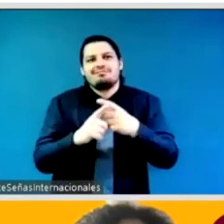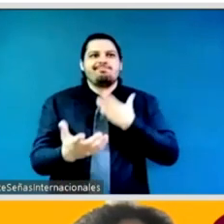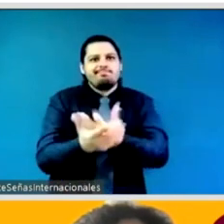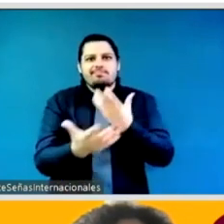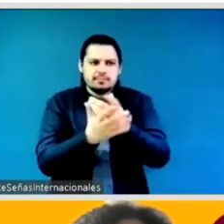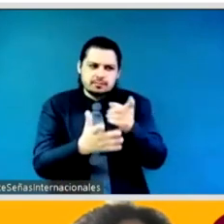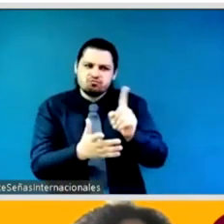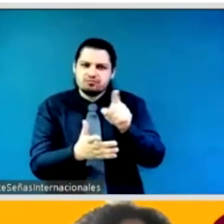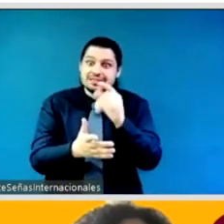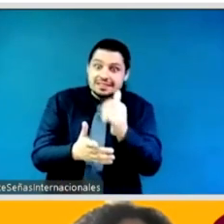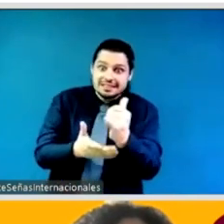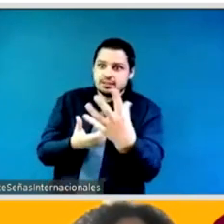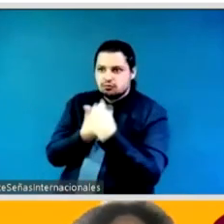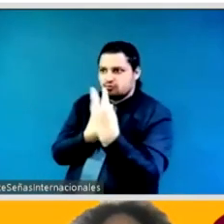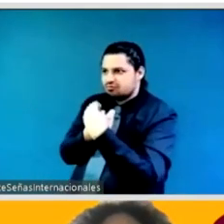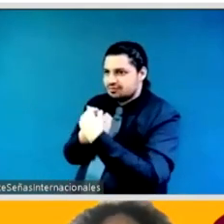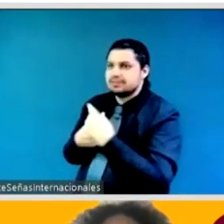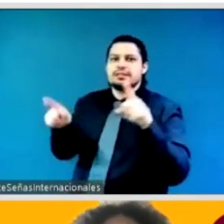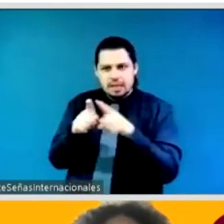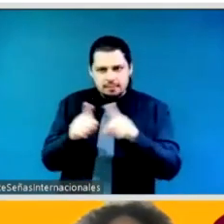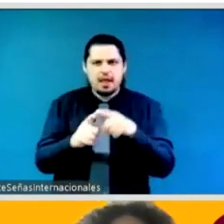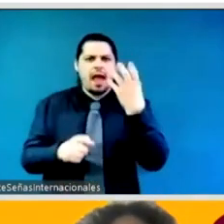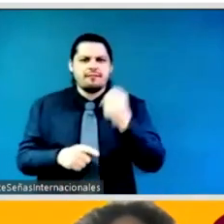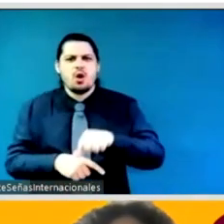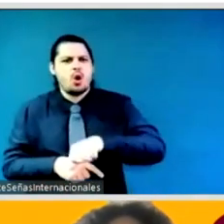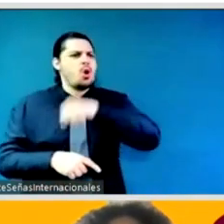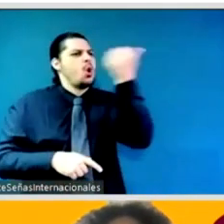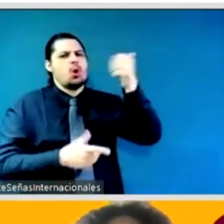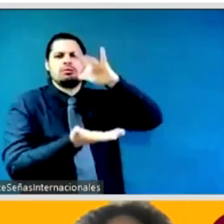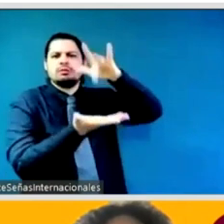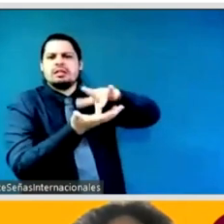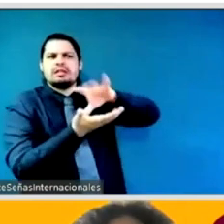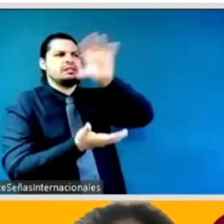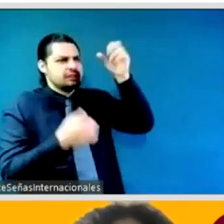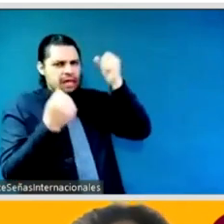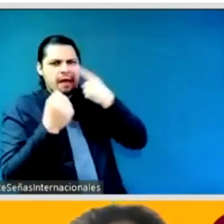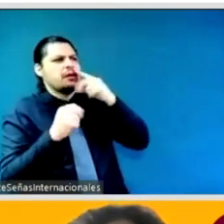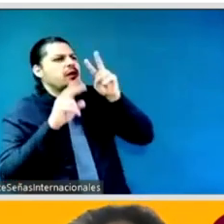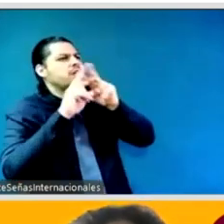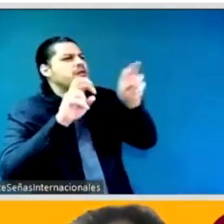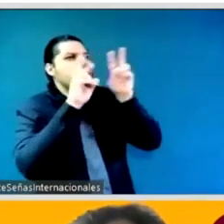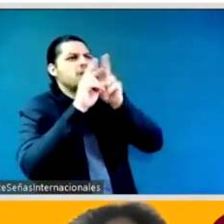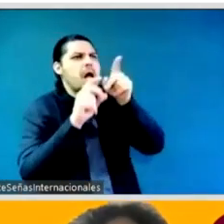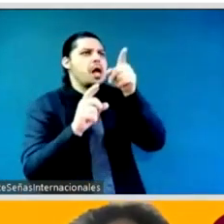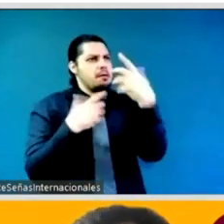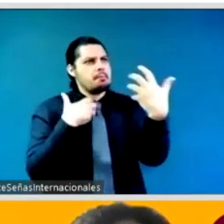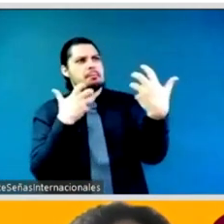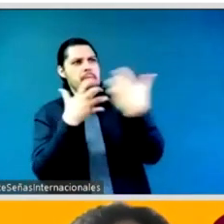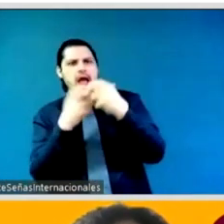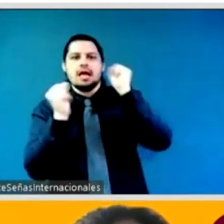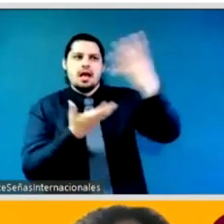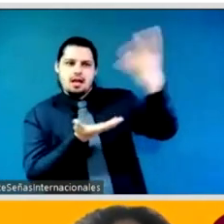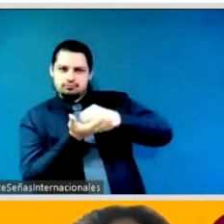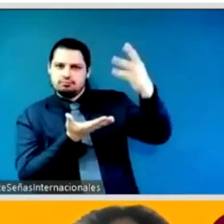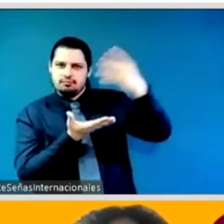much uh over to you shamisa what would you say in terms of how to be a commitment maker around this action